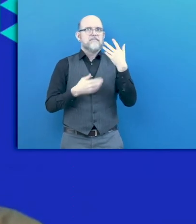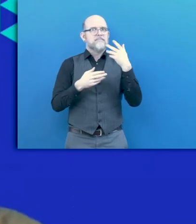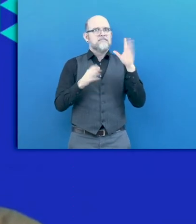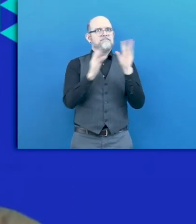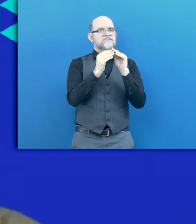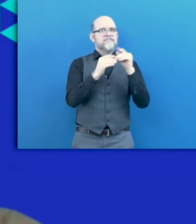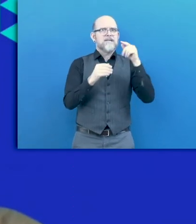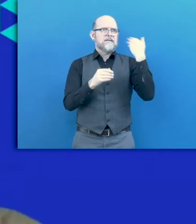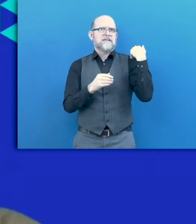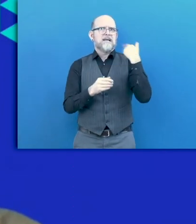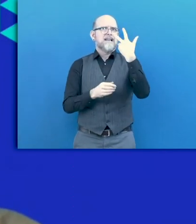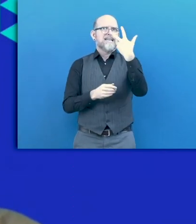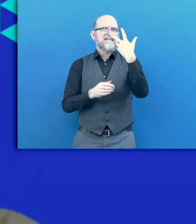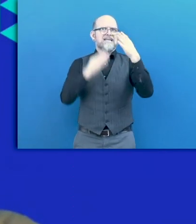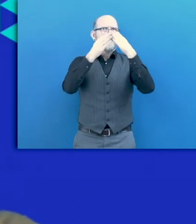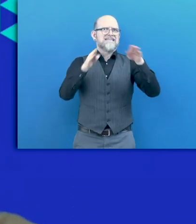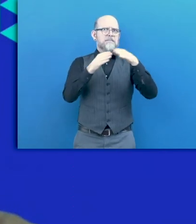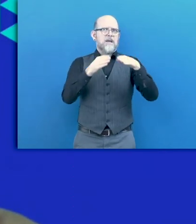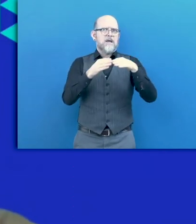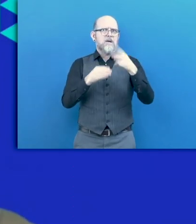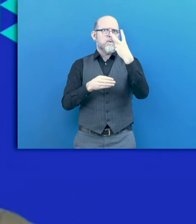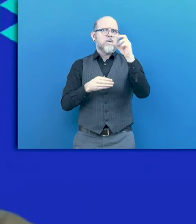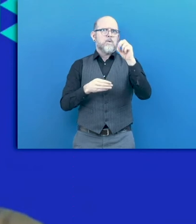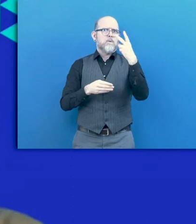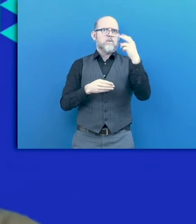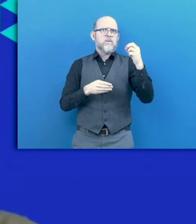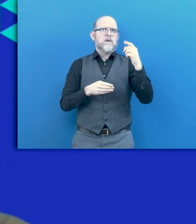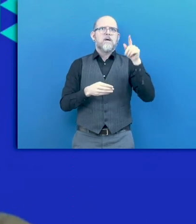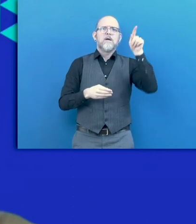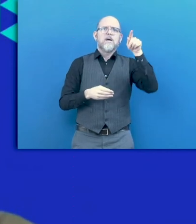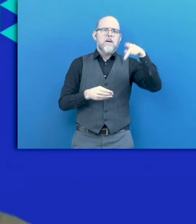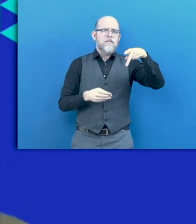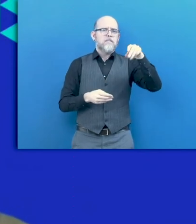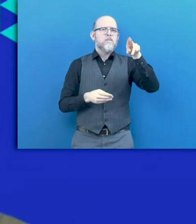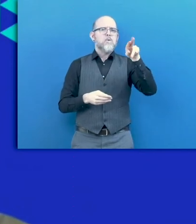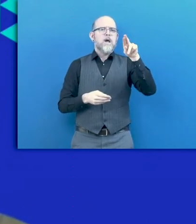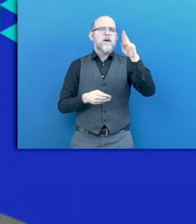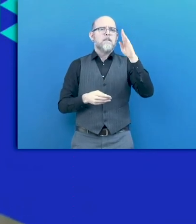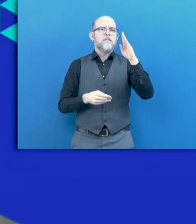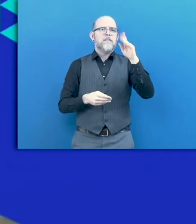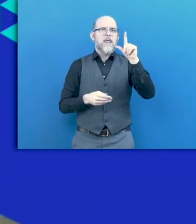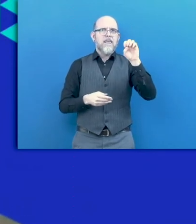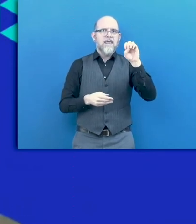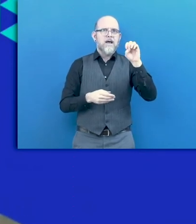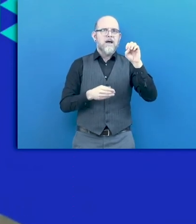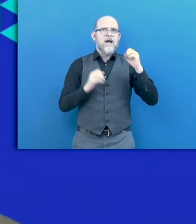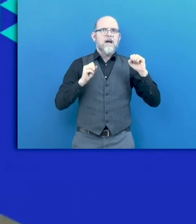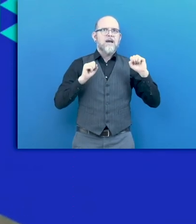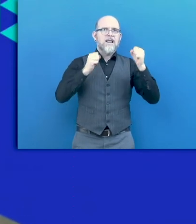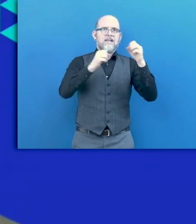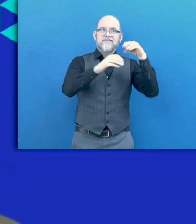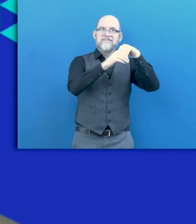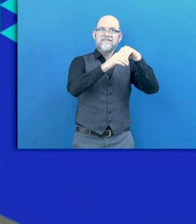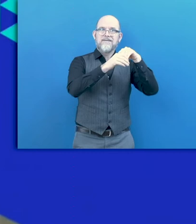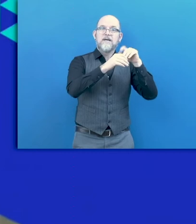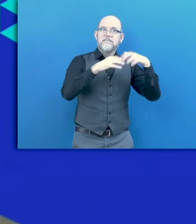campaign that every year is led by the Purple Space Initiative. Initiative that brings together the different employee